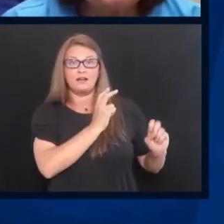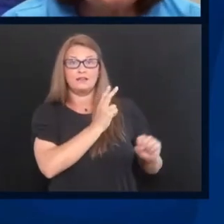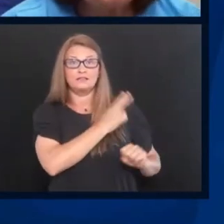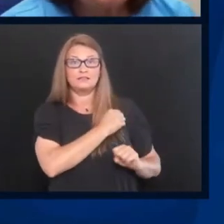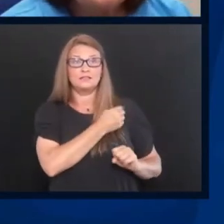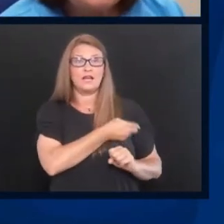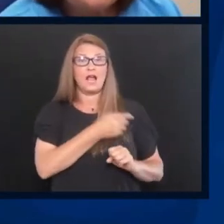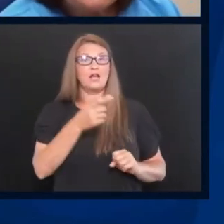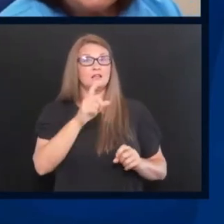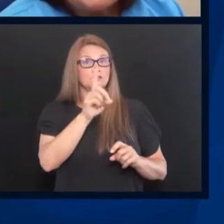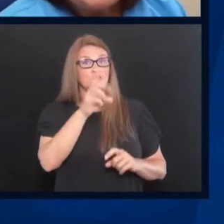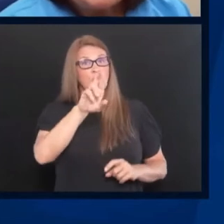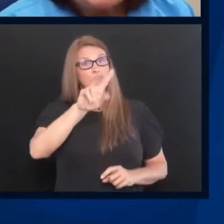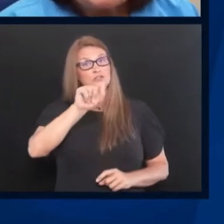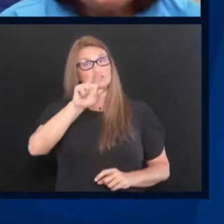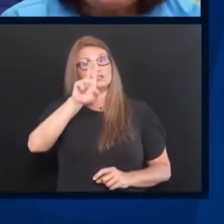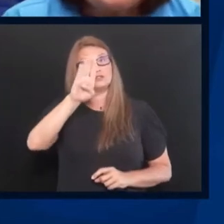Takubo.